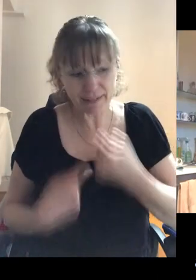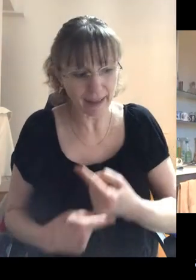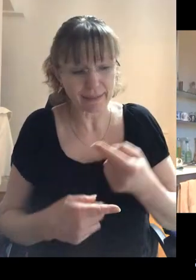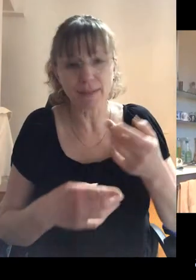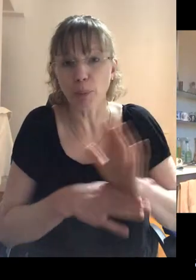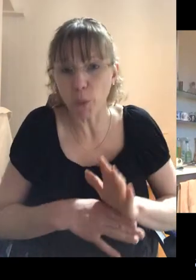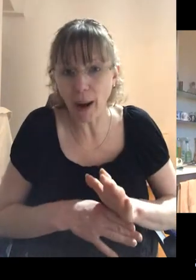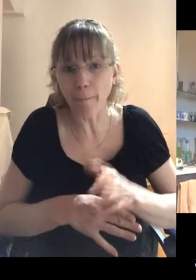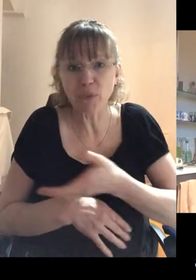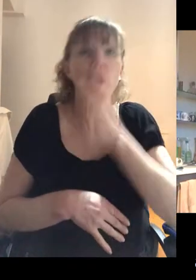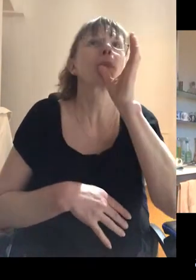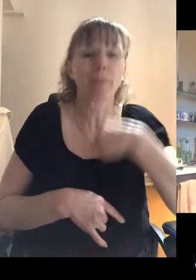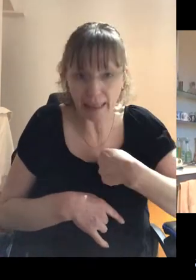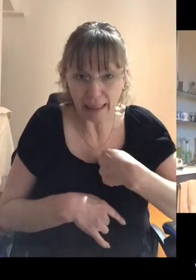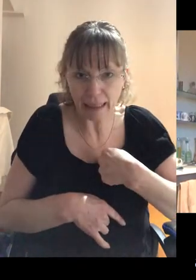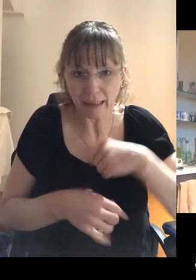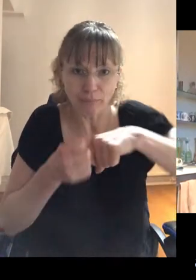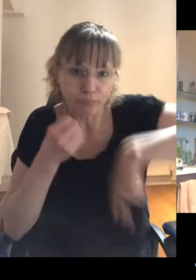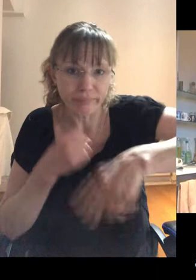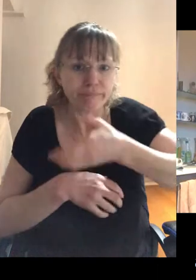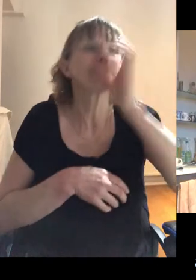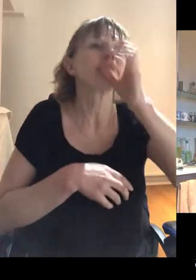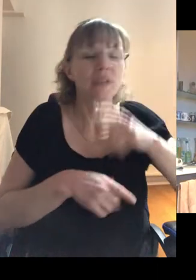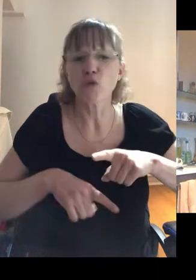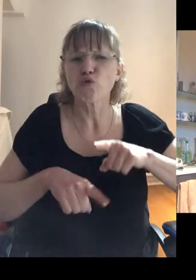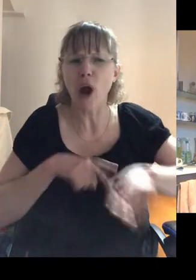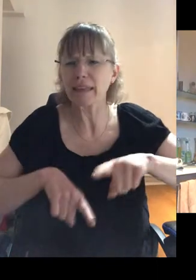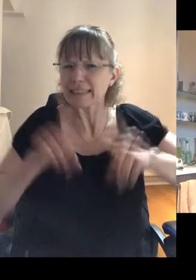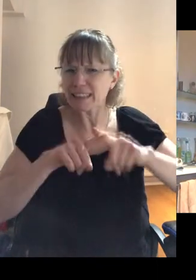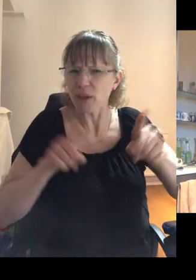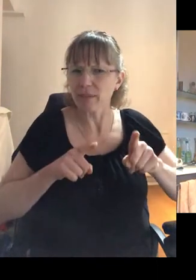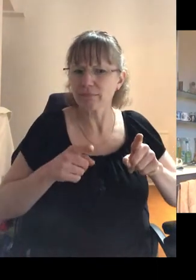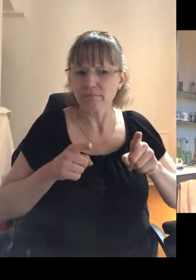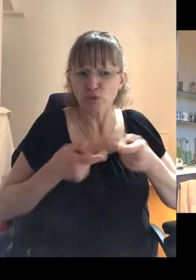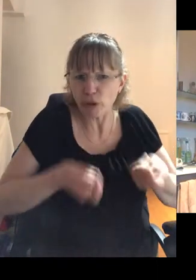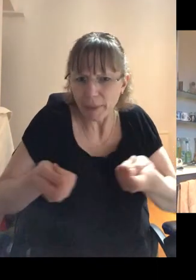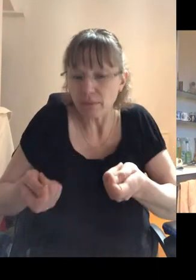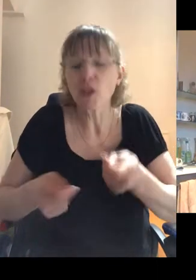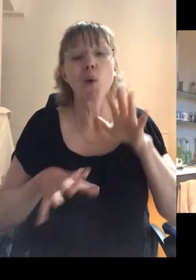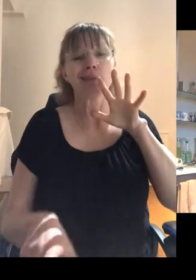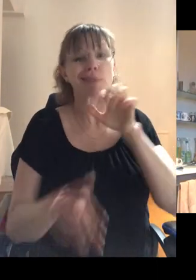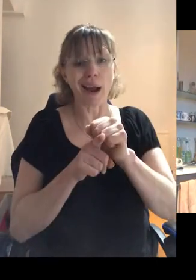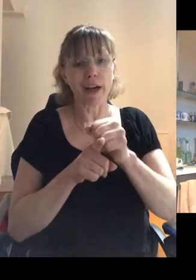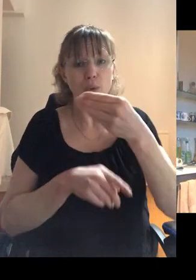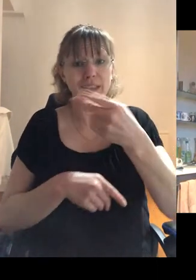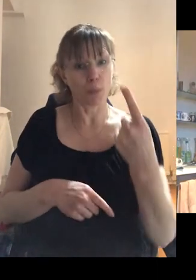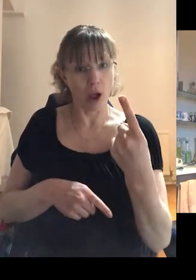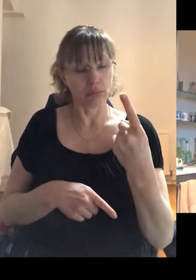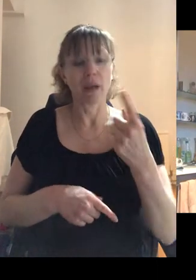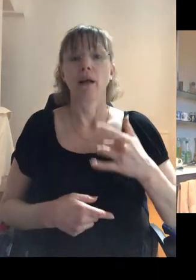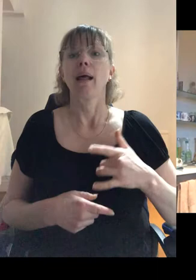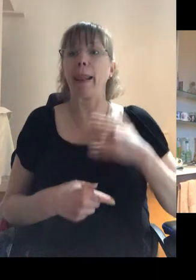the, the show and having tried every single alternative therapy, that play, you know, I was diagnosed in 91 and I got to